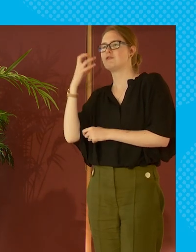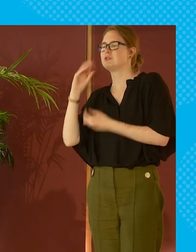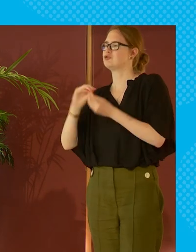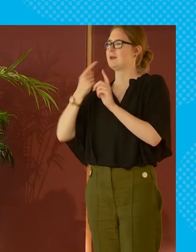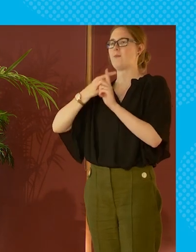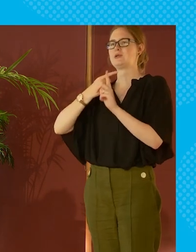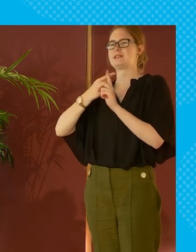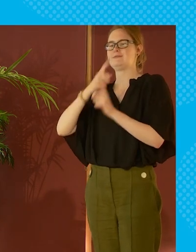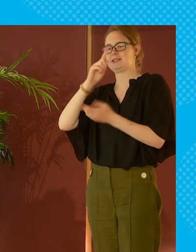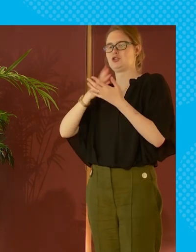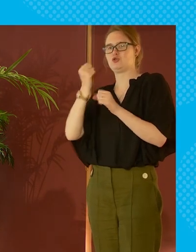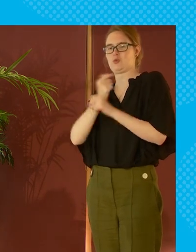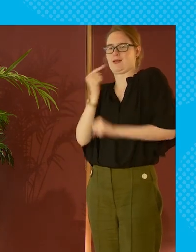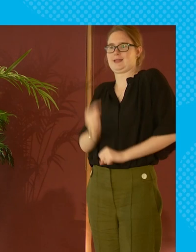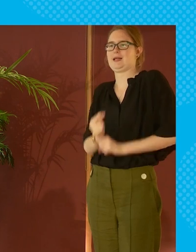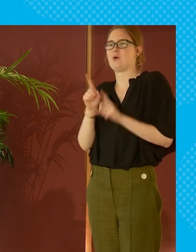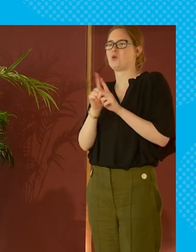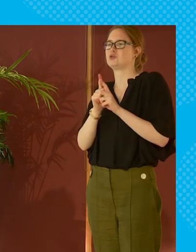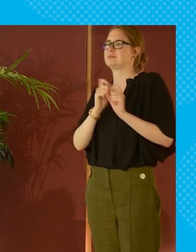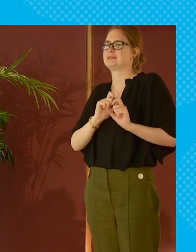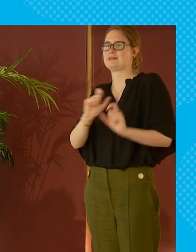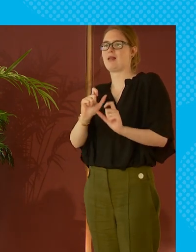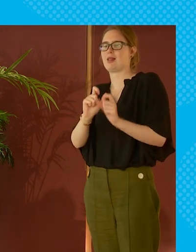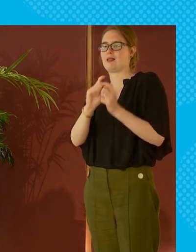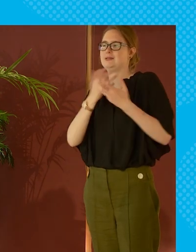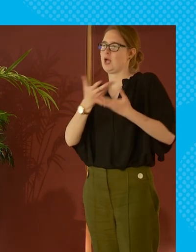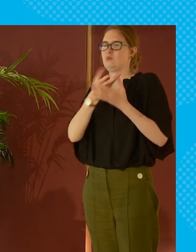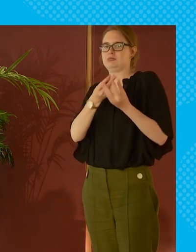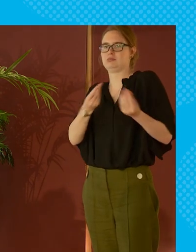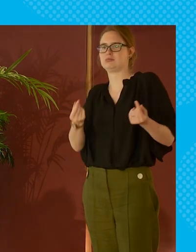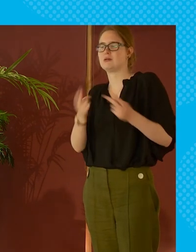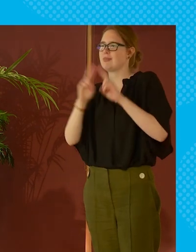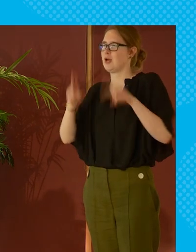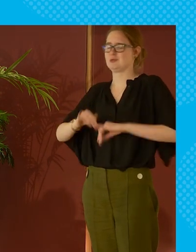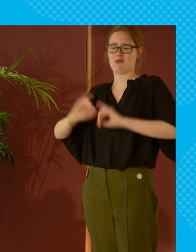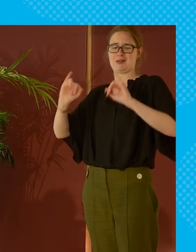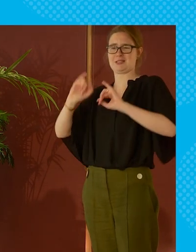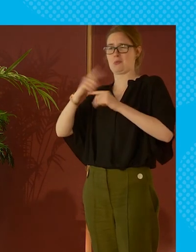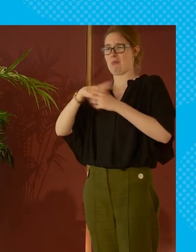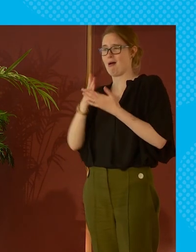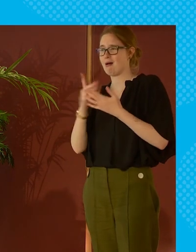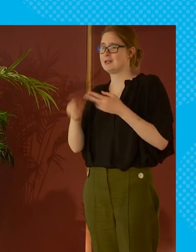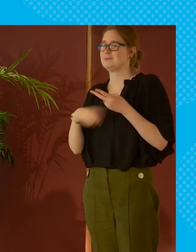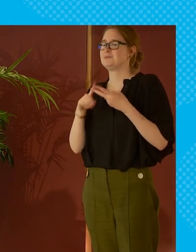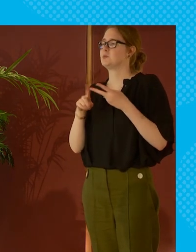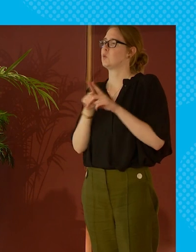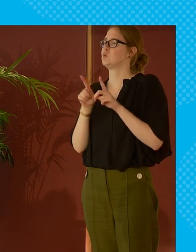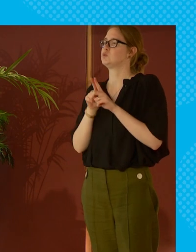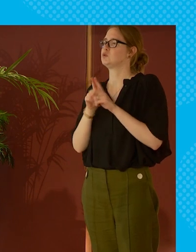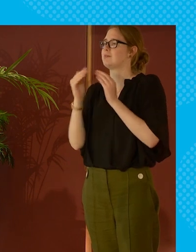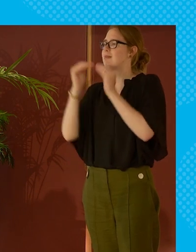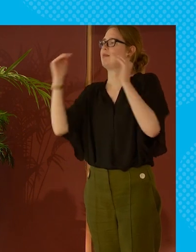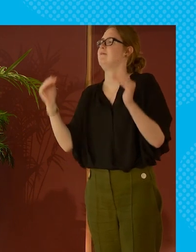positive decisions to do that in the uk but those are starting to erode the housing crisis is one of them and the fact that the